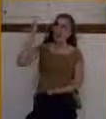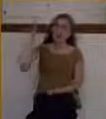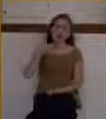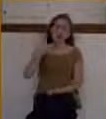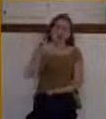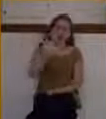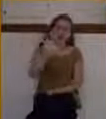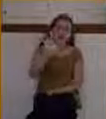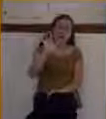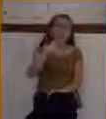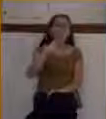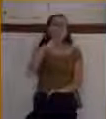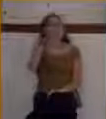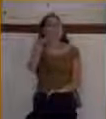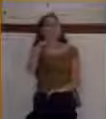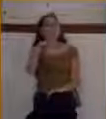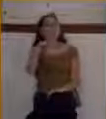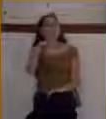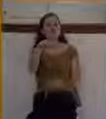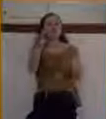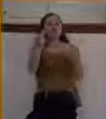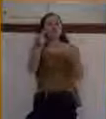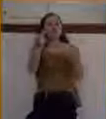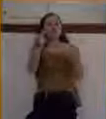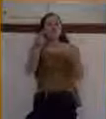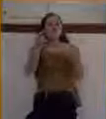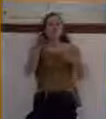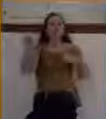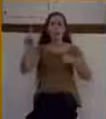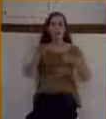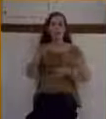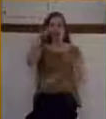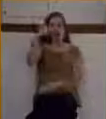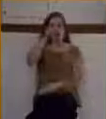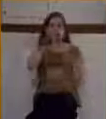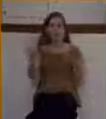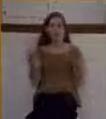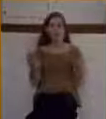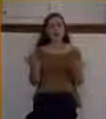And he says, what would you that I would do for you? What do you want me to do for you?